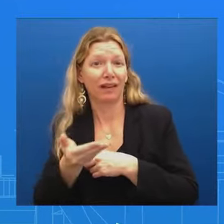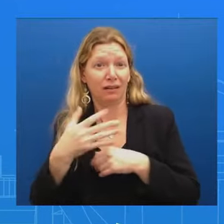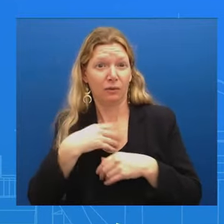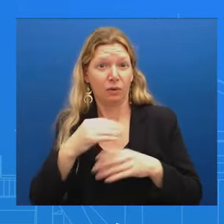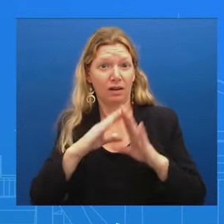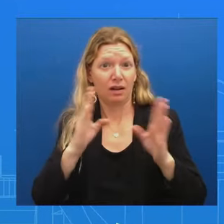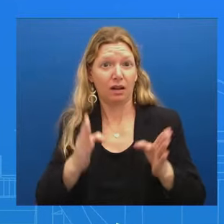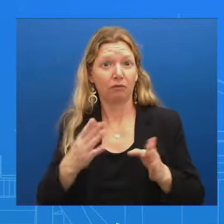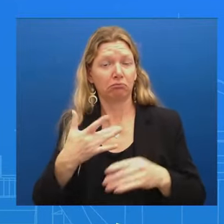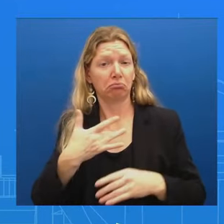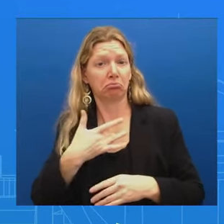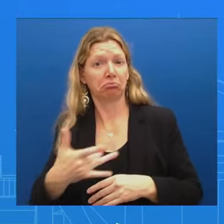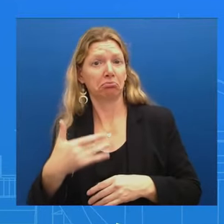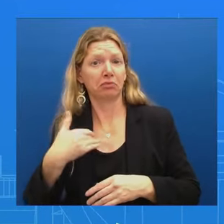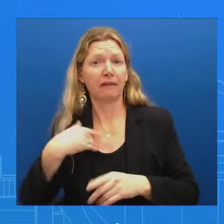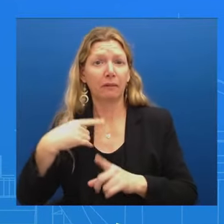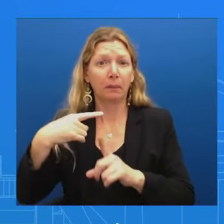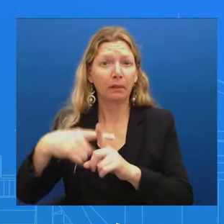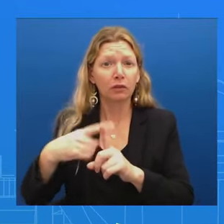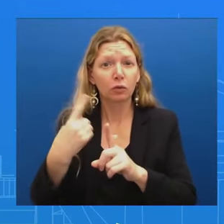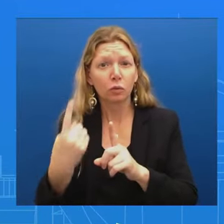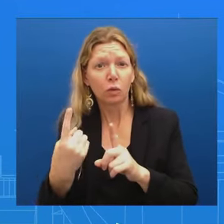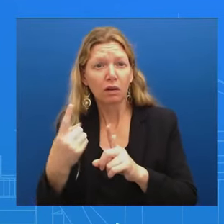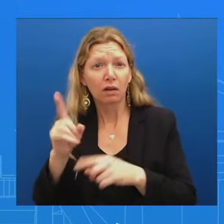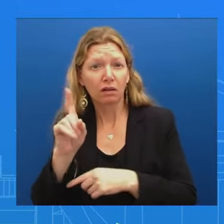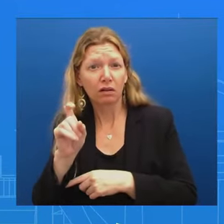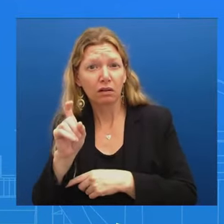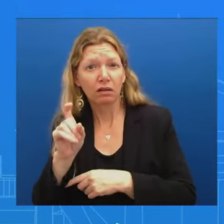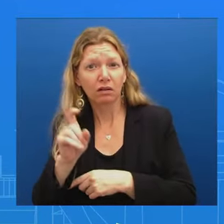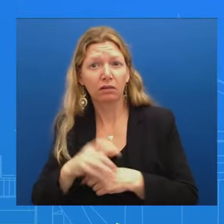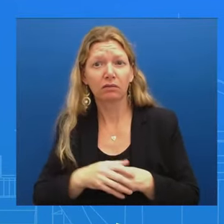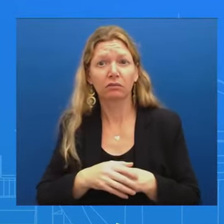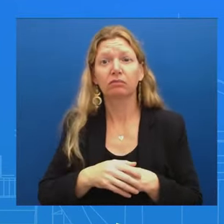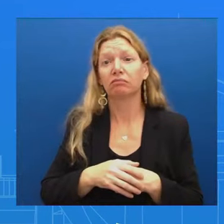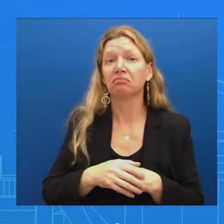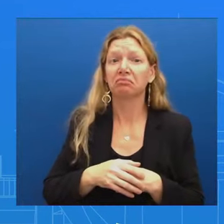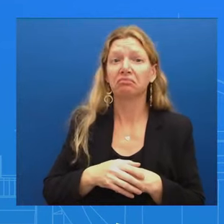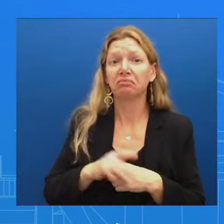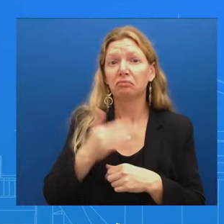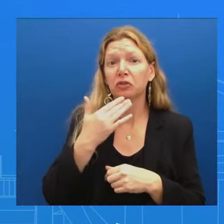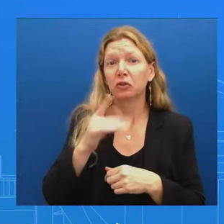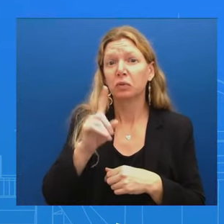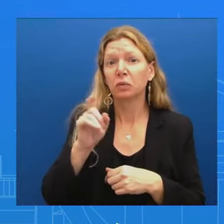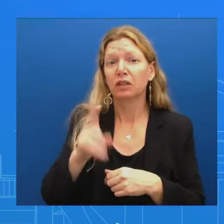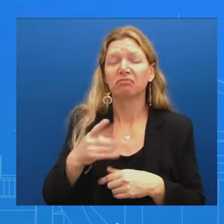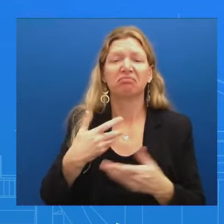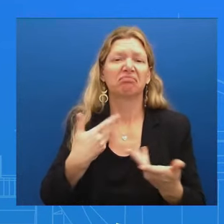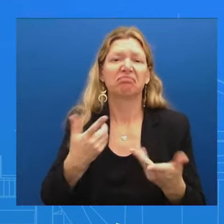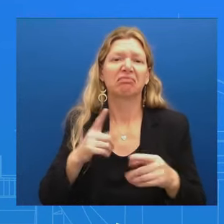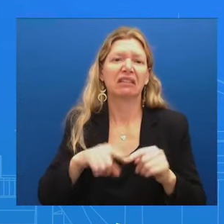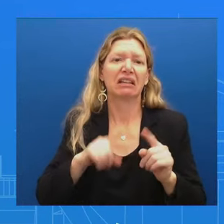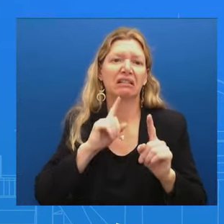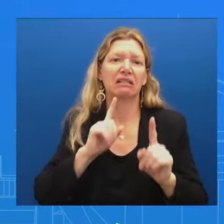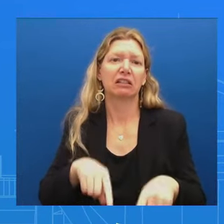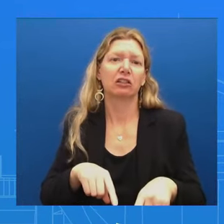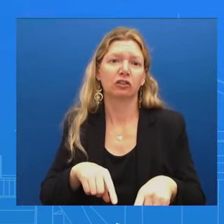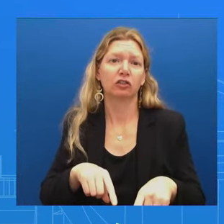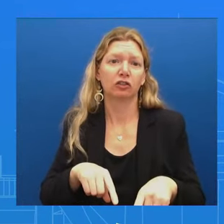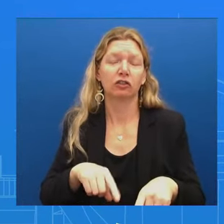that's a good question I can't answer that right now But, look, we are looking forward to having them here